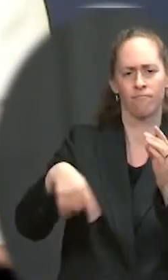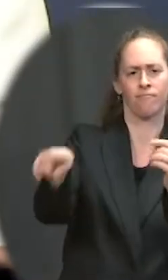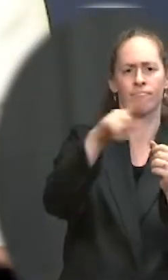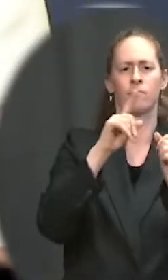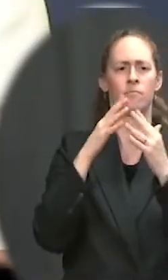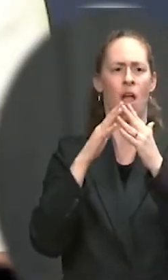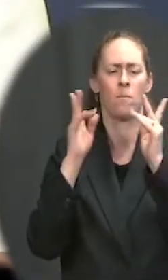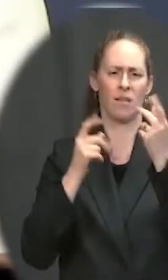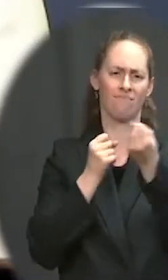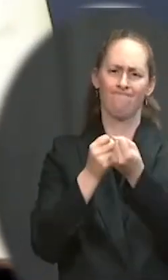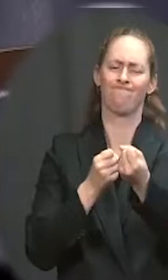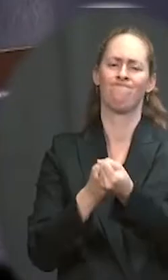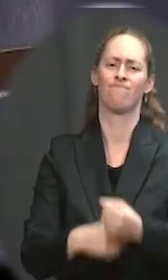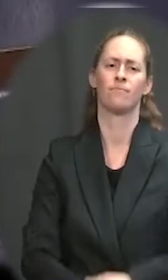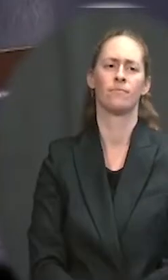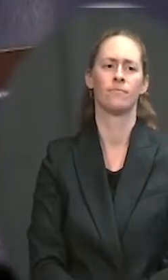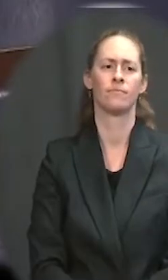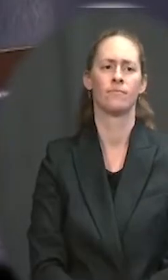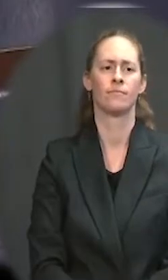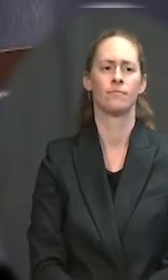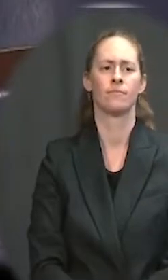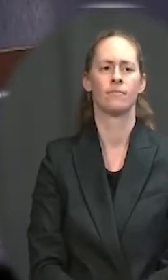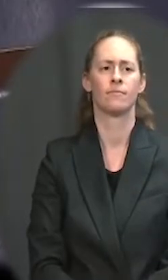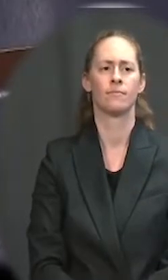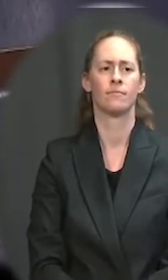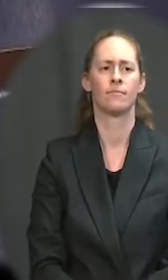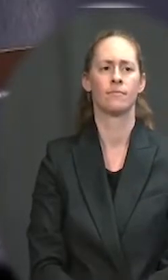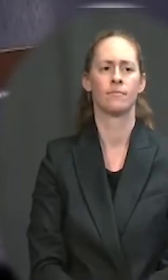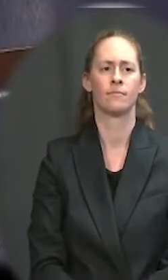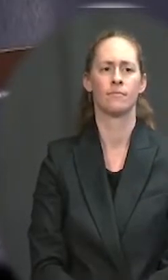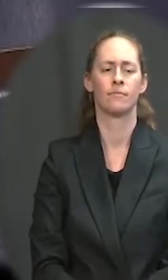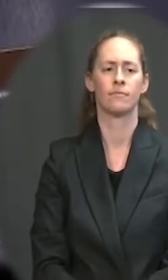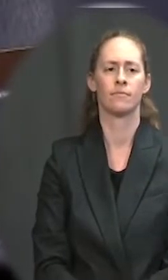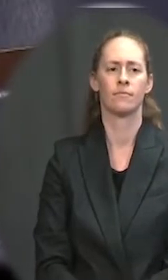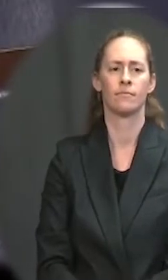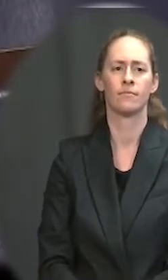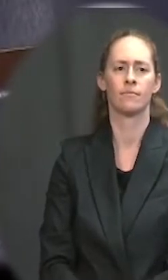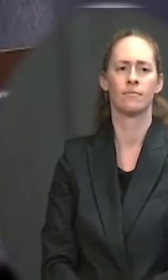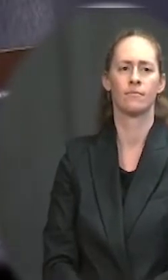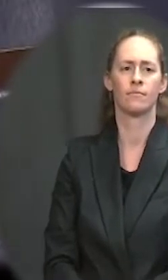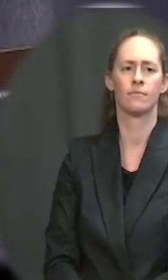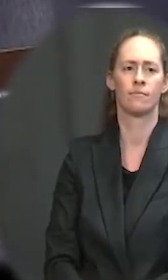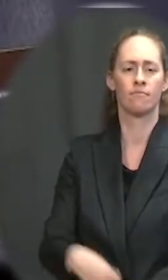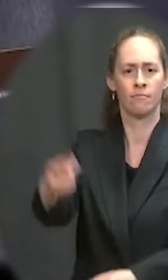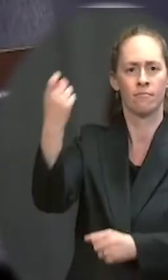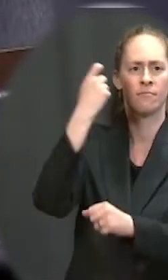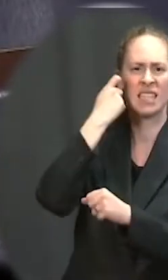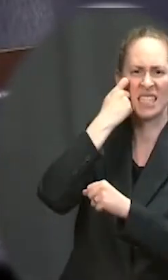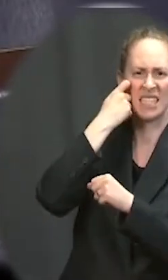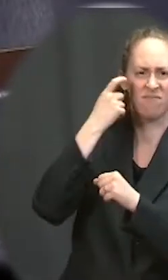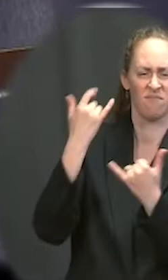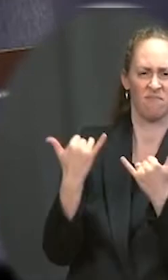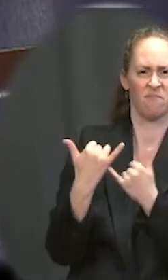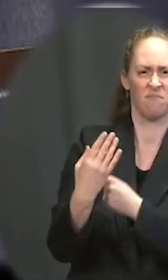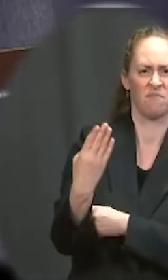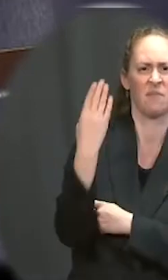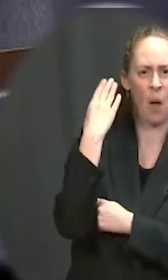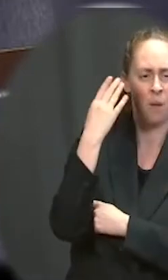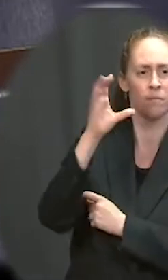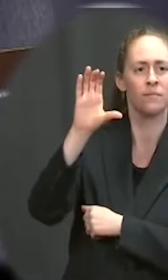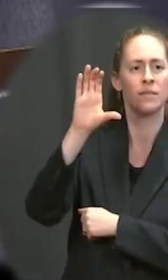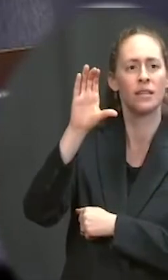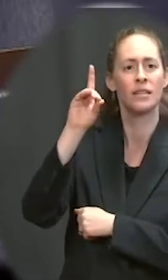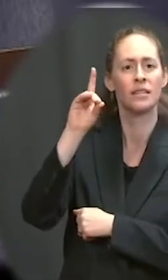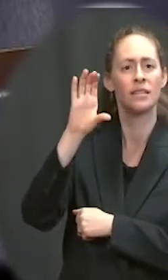A judge this morning struck down the CDC's national moratorium on eviction. Do you have a response to that and the administration's